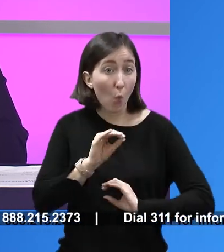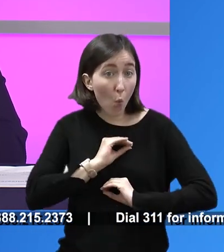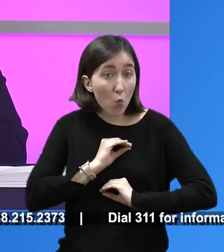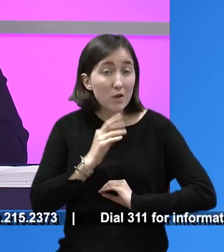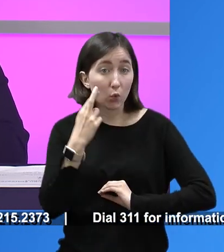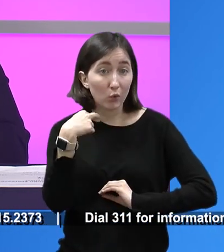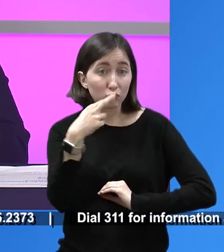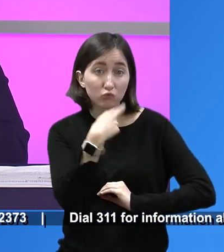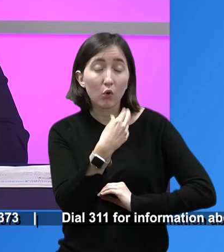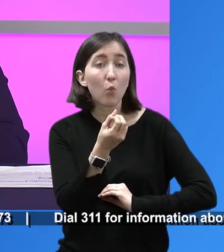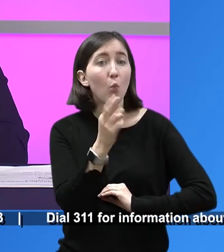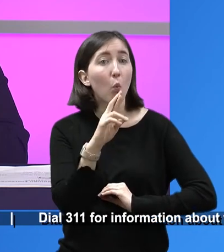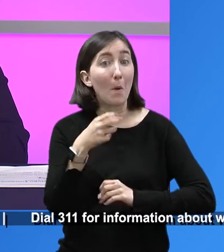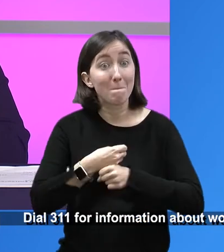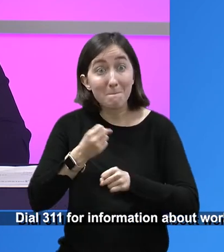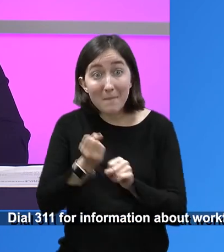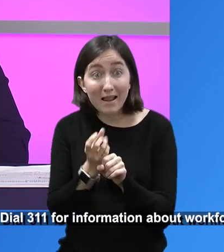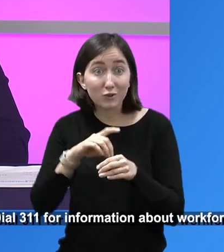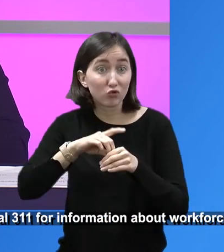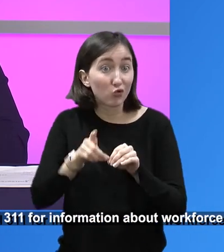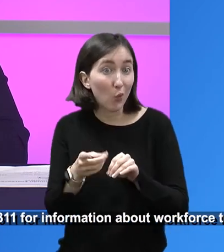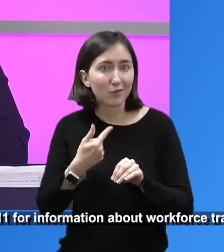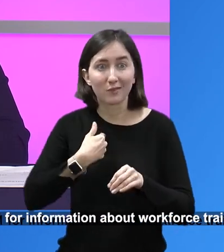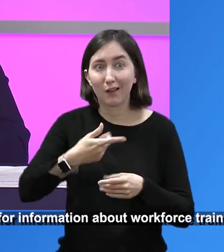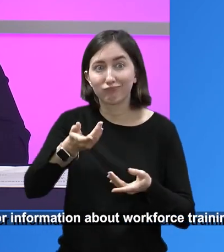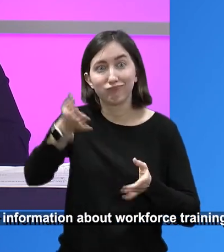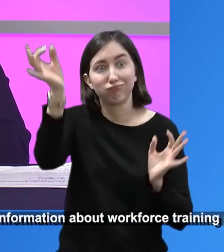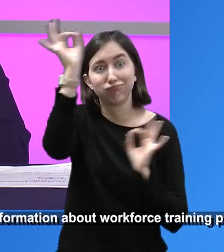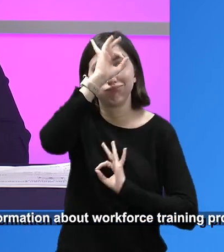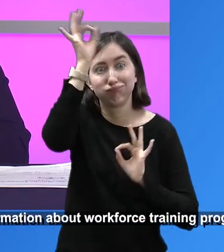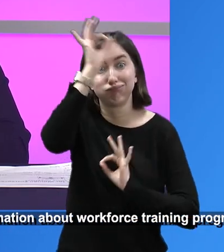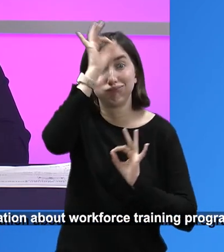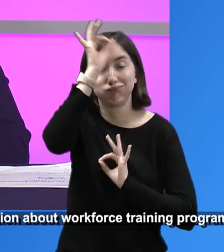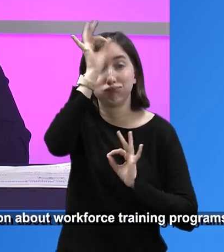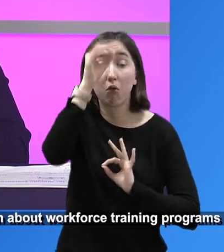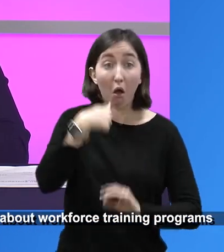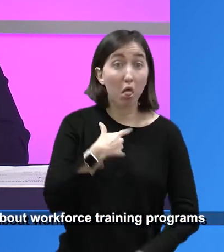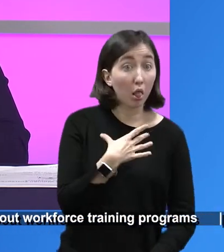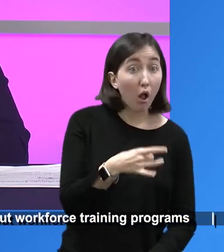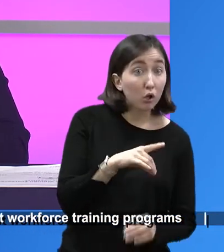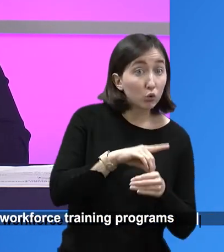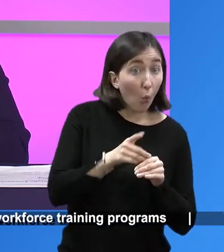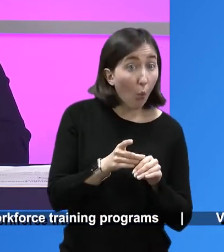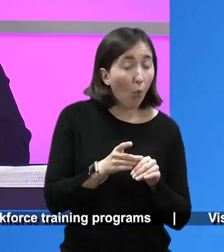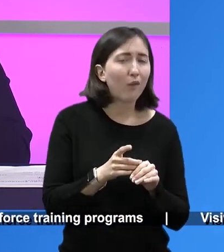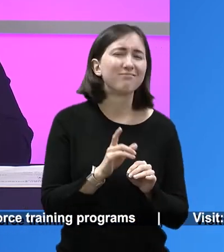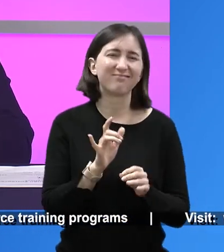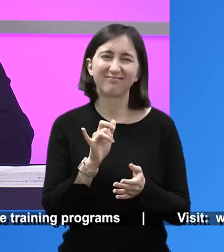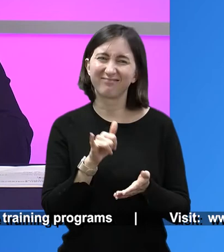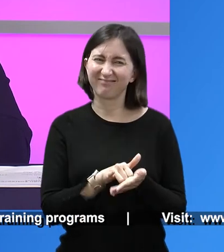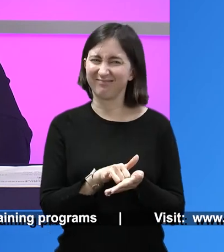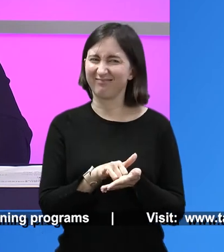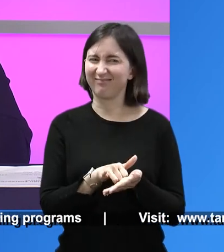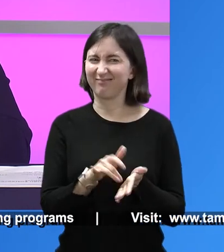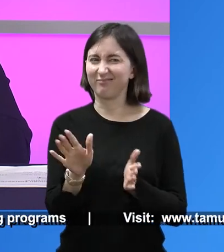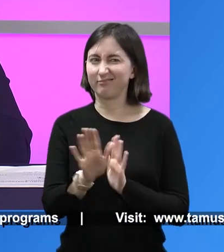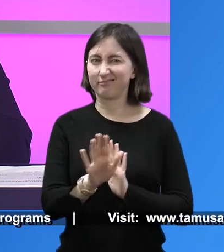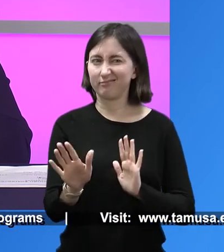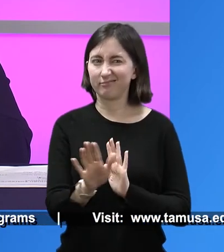family's never owned one, then it's going to be pretty difficult for LIFT Fund to consider a loan to you. So experience is really important. If you really want to start a business